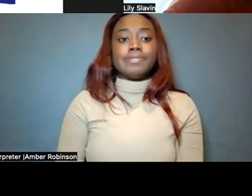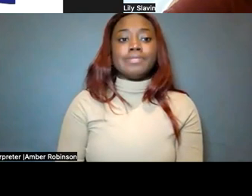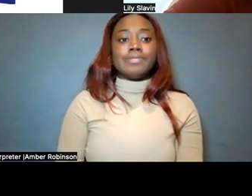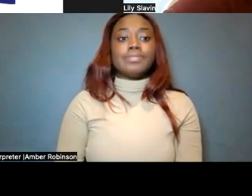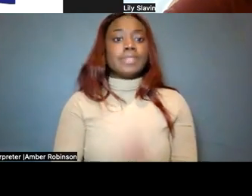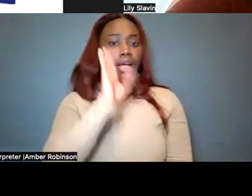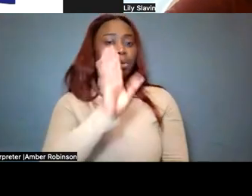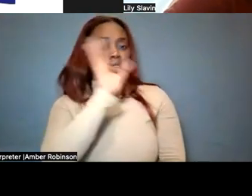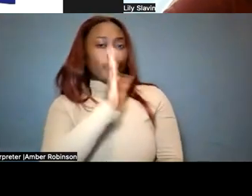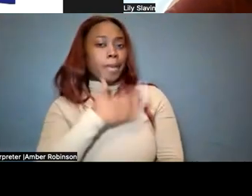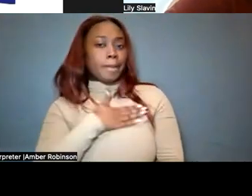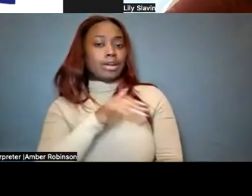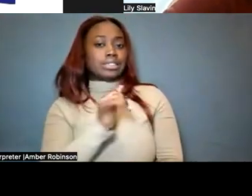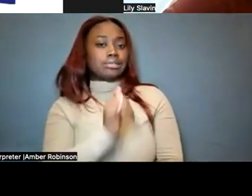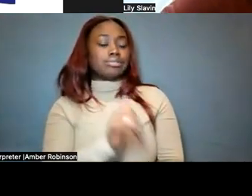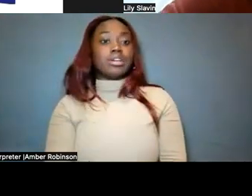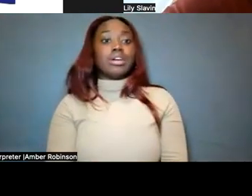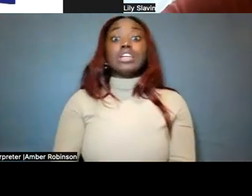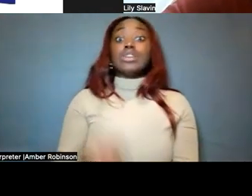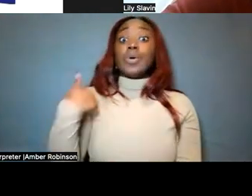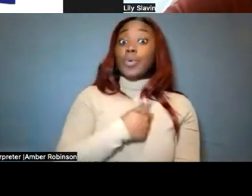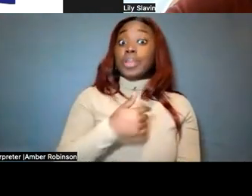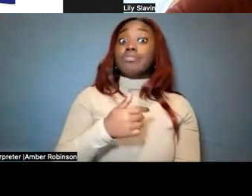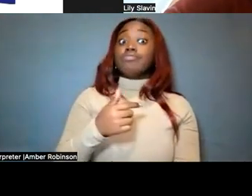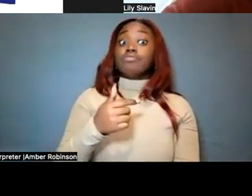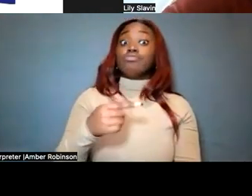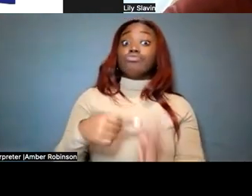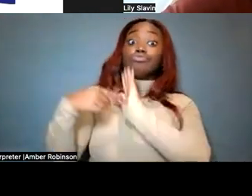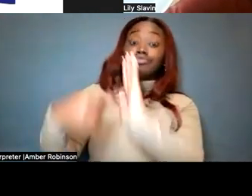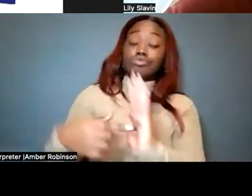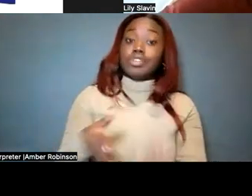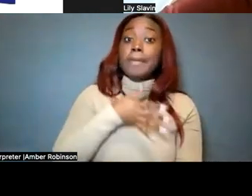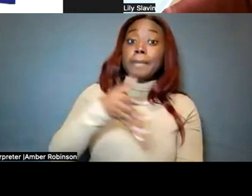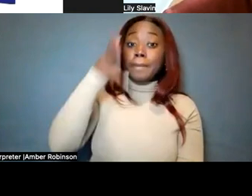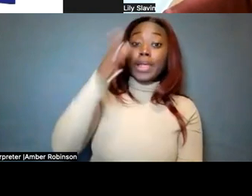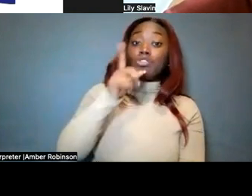up online too. Yeah, so we actually validated that with parents of kids with visual impairment.